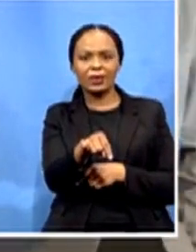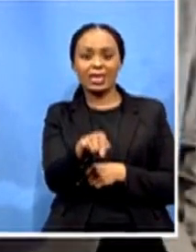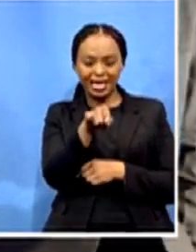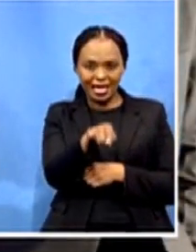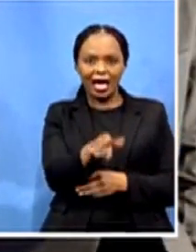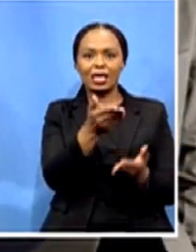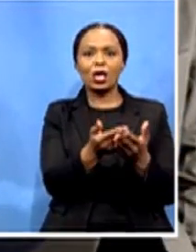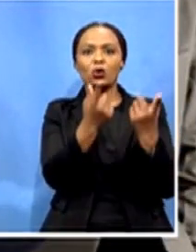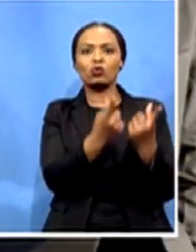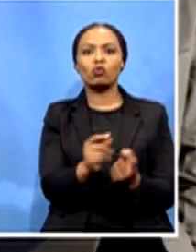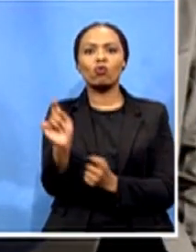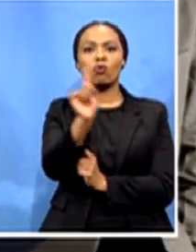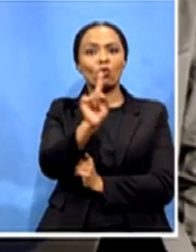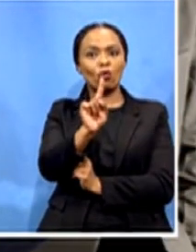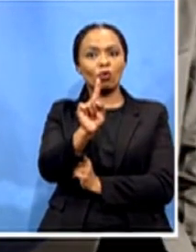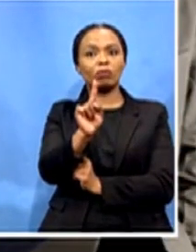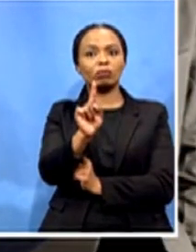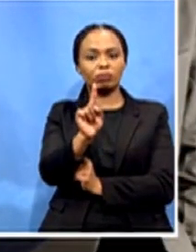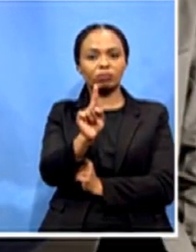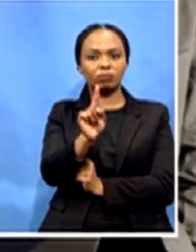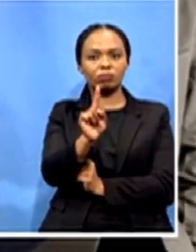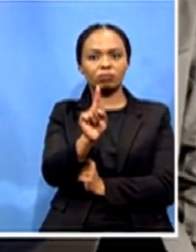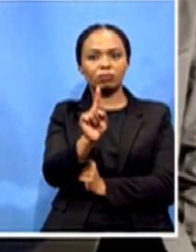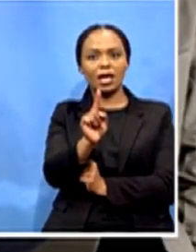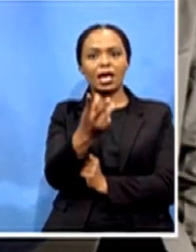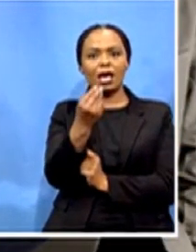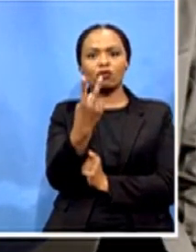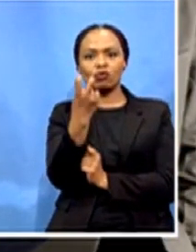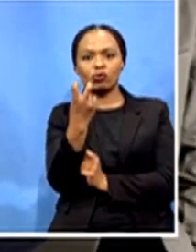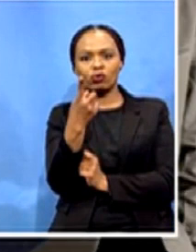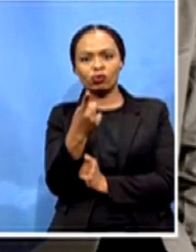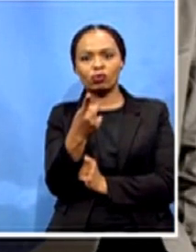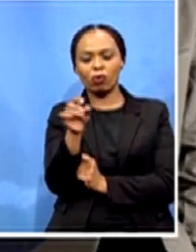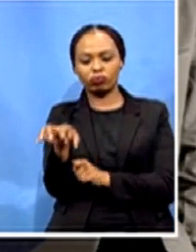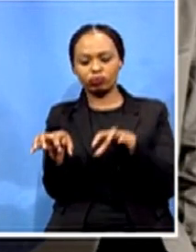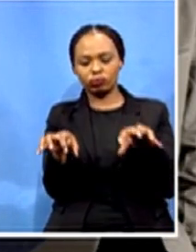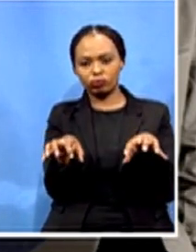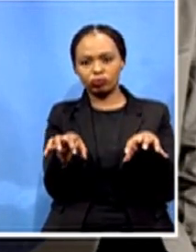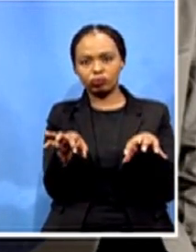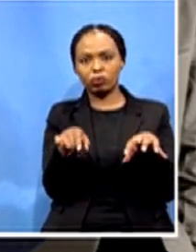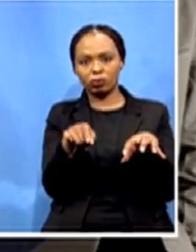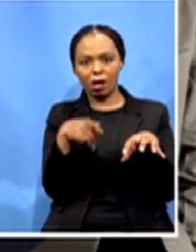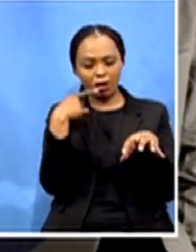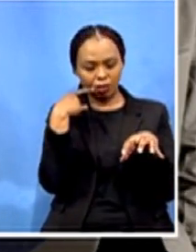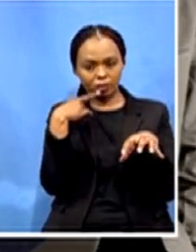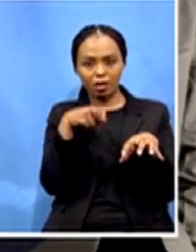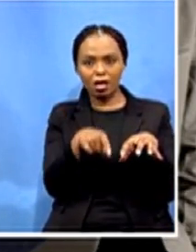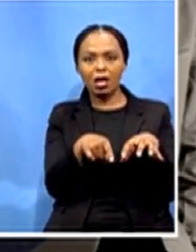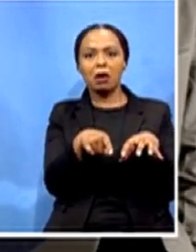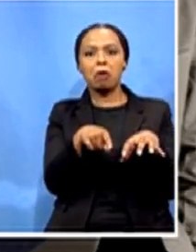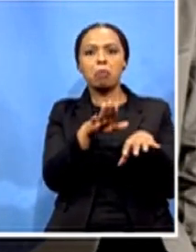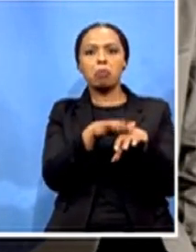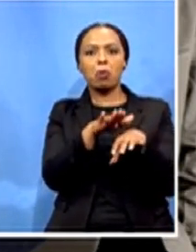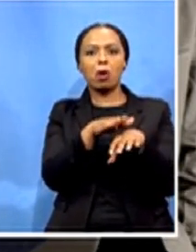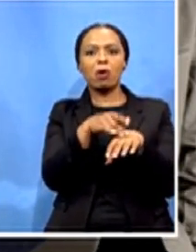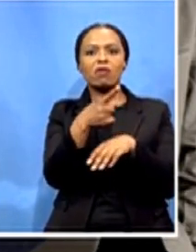two uh ventilators mounted side by side so that also makes it easy for for for for patients to access this and